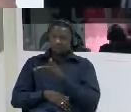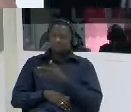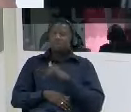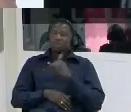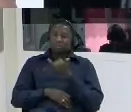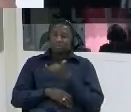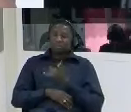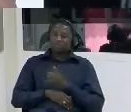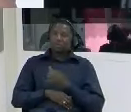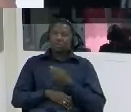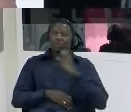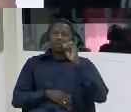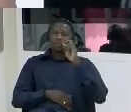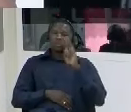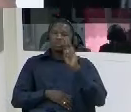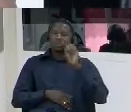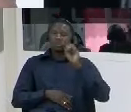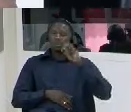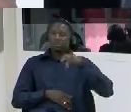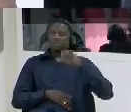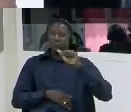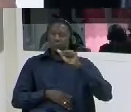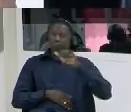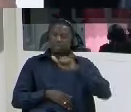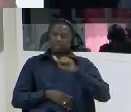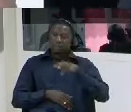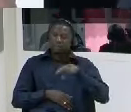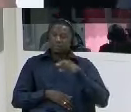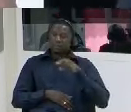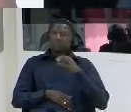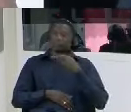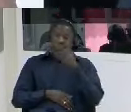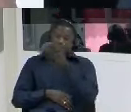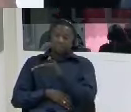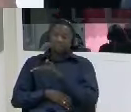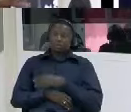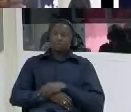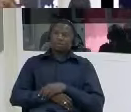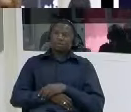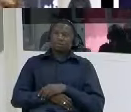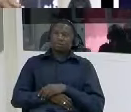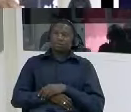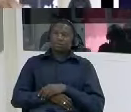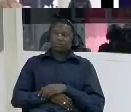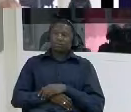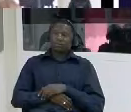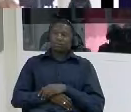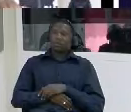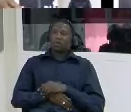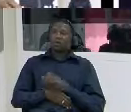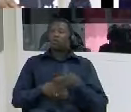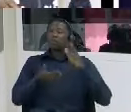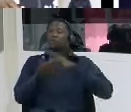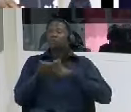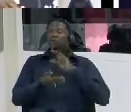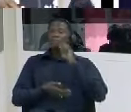the same people from the previous day were present on the second day can you confirm this to us